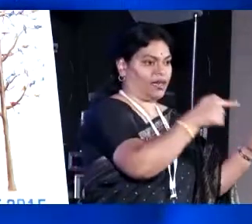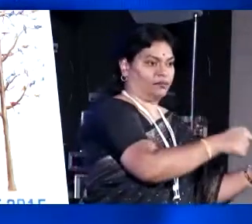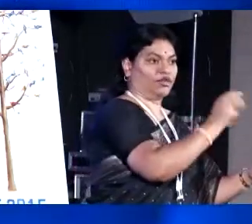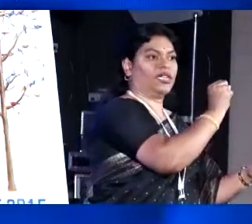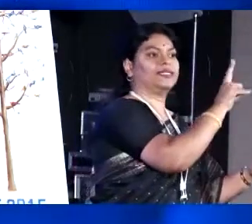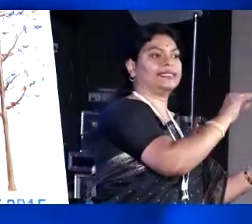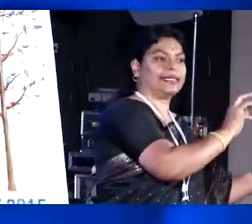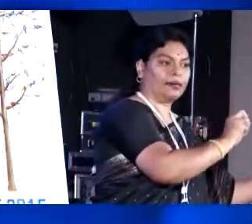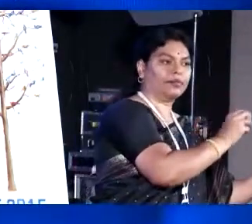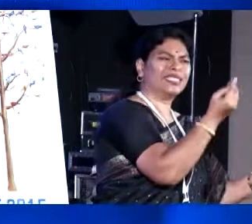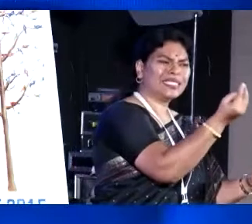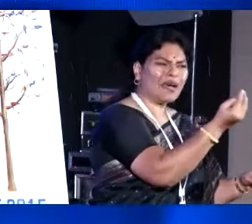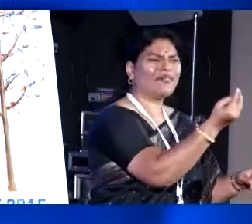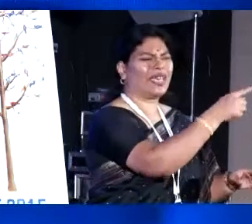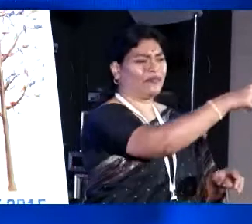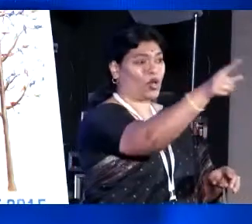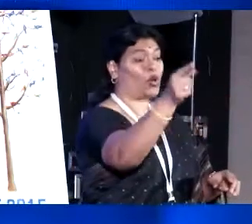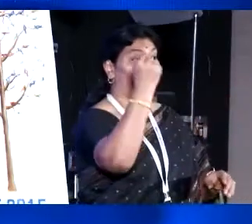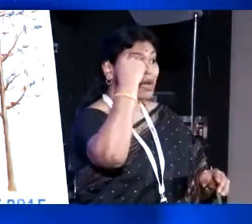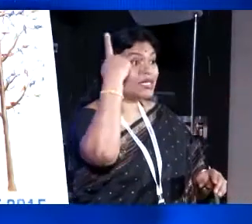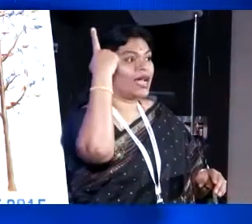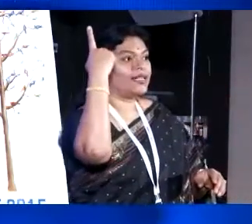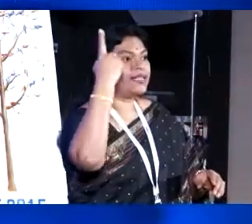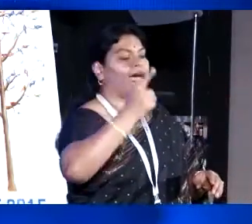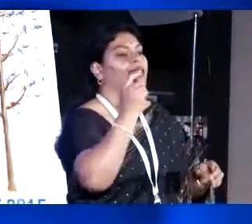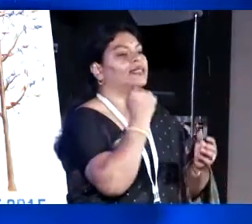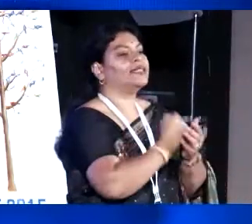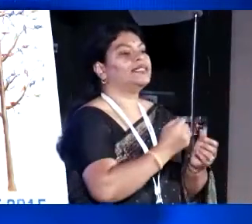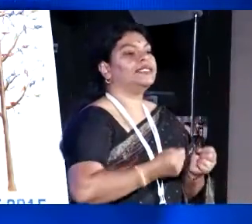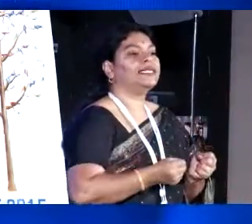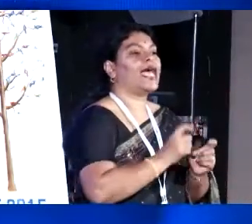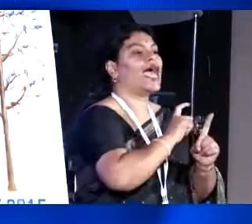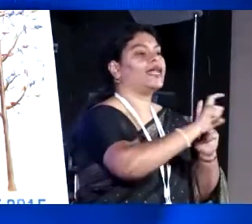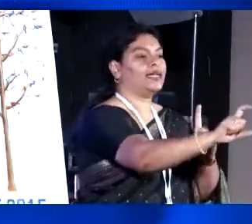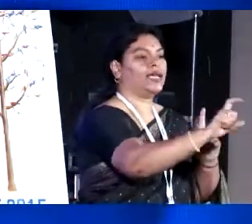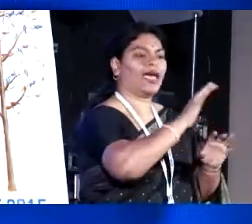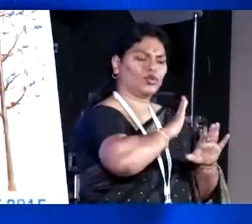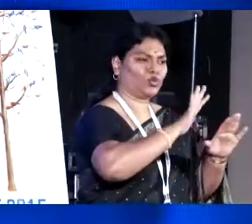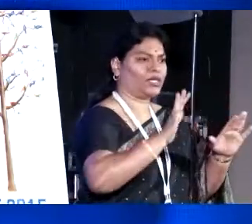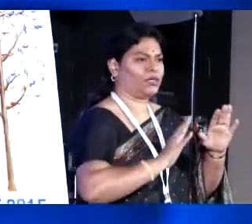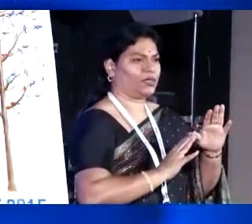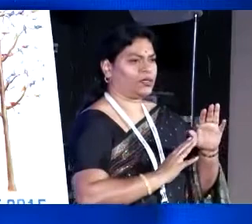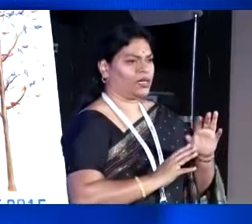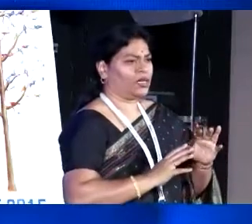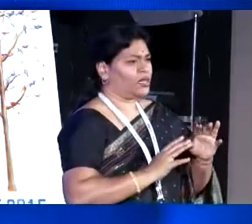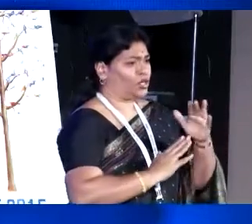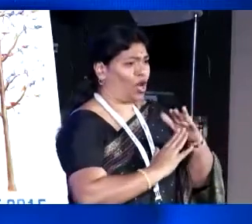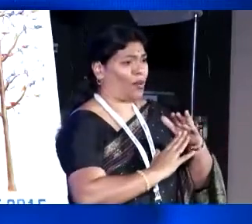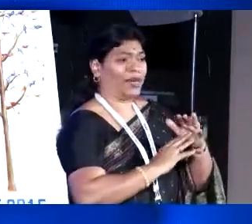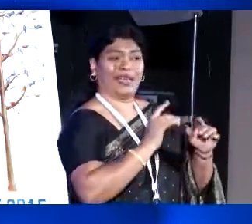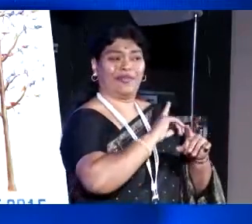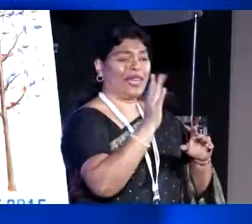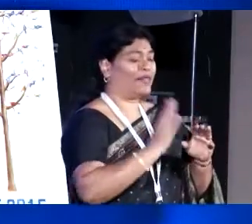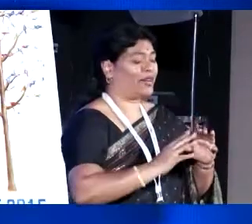Somewhere all of us need to and the charity has to go. Charity cannot sustain, charity should not